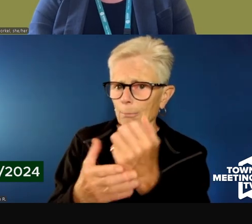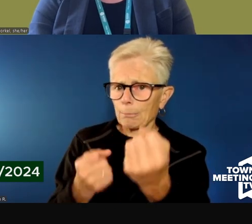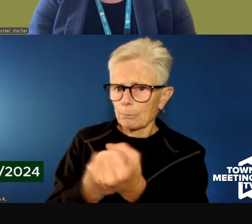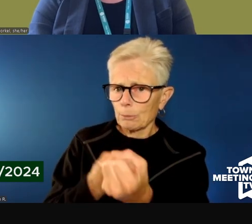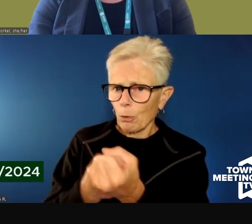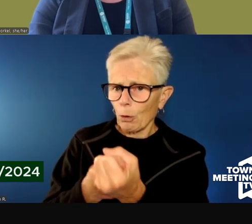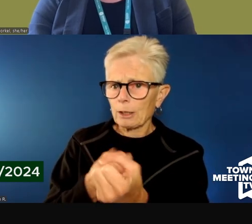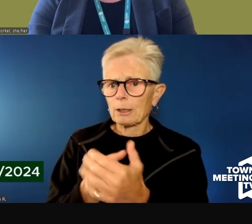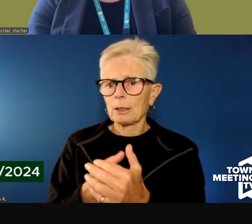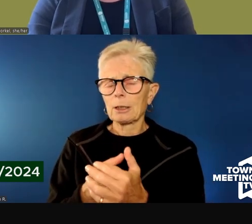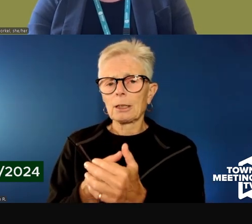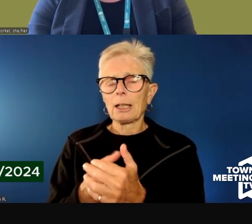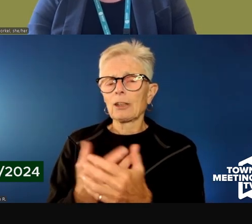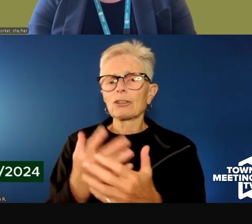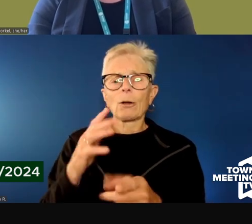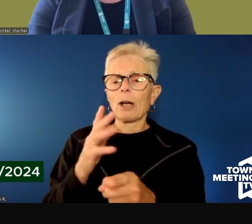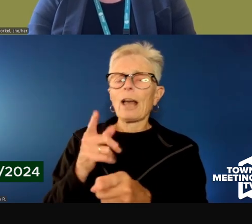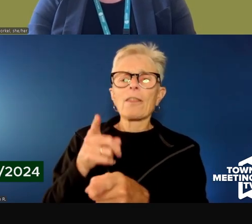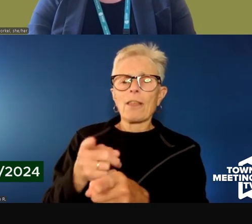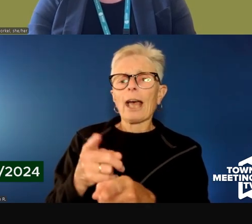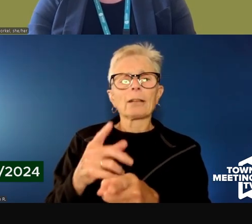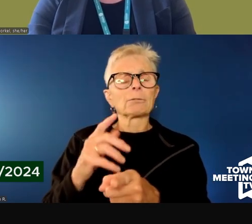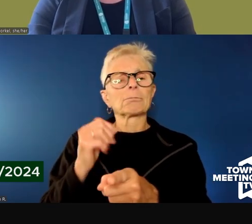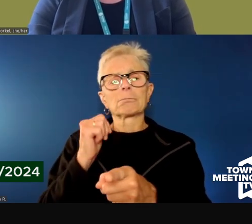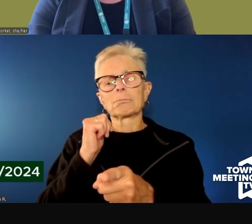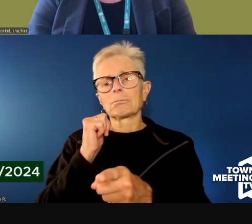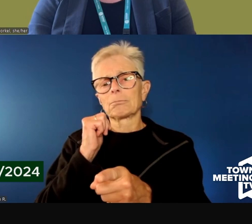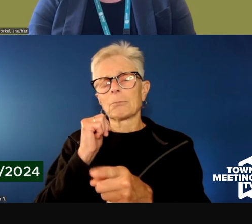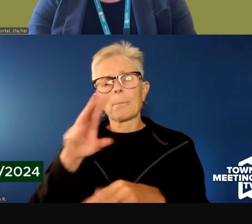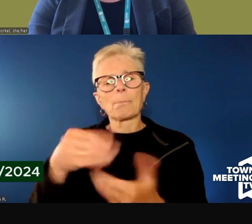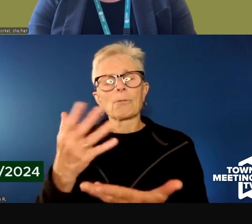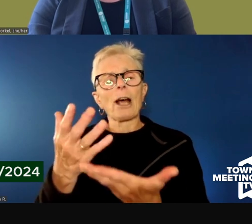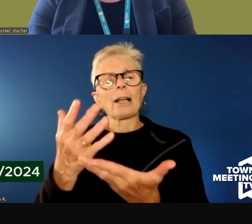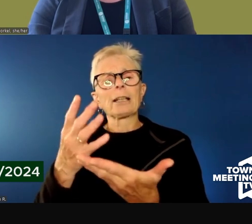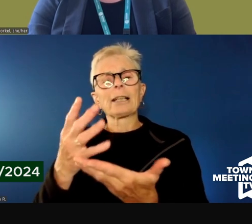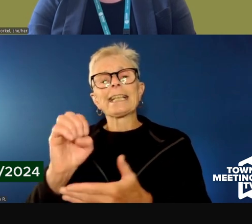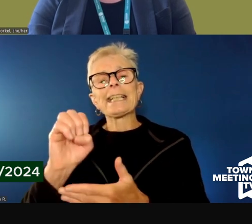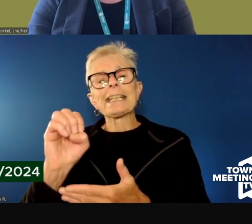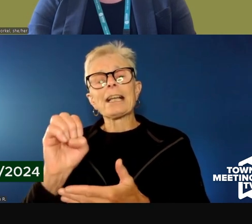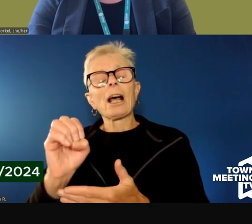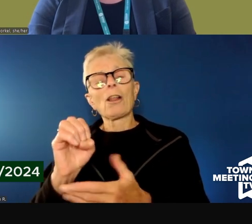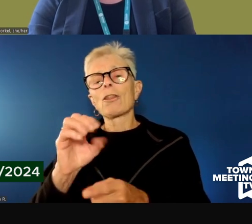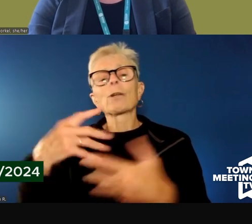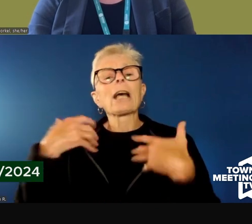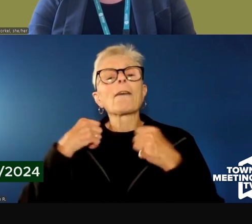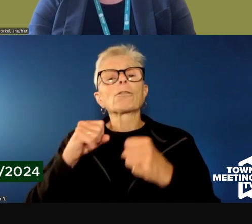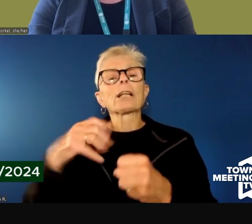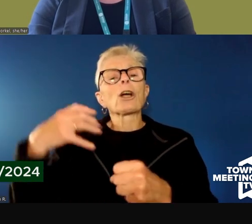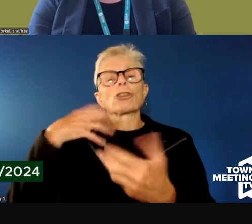Again, as I said, day to day, 24 seven in our emergency room and around the community.